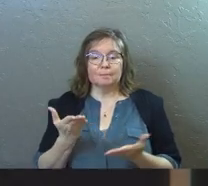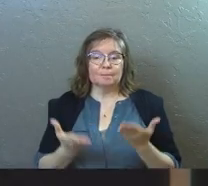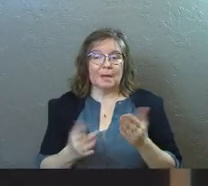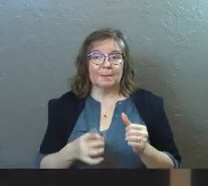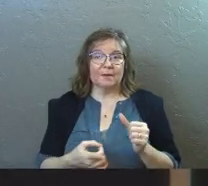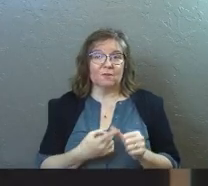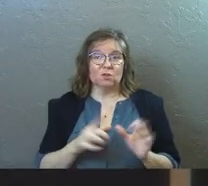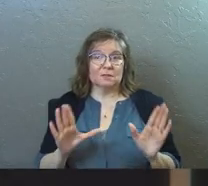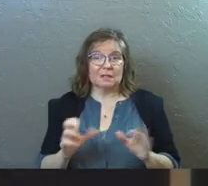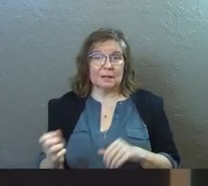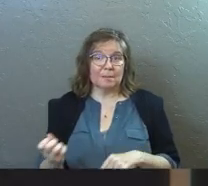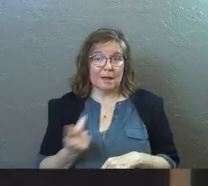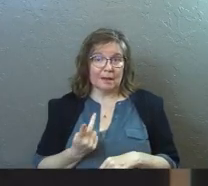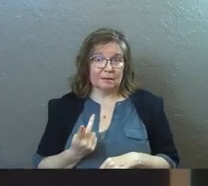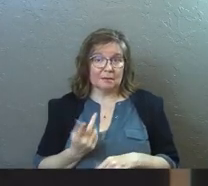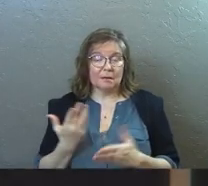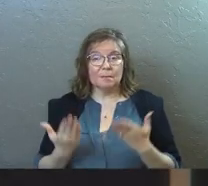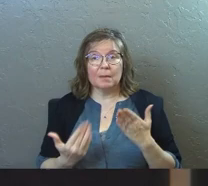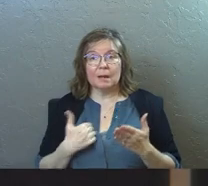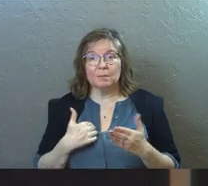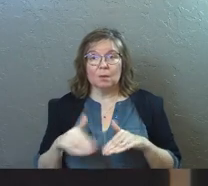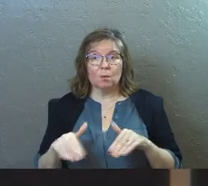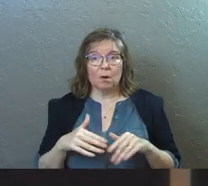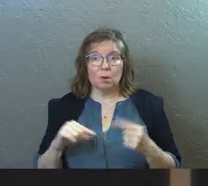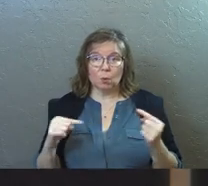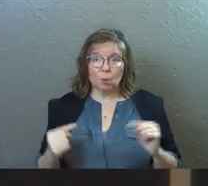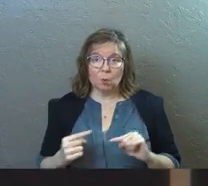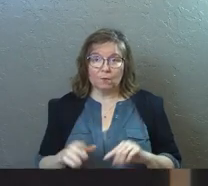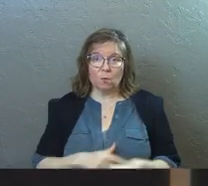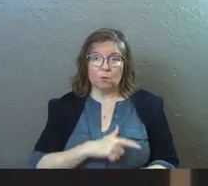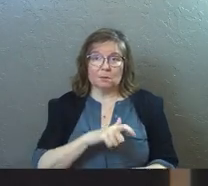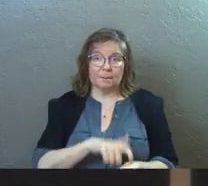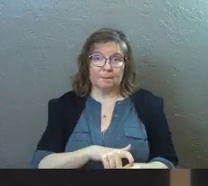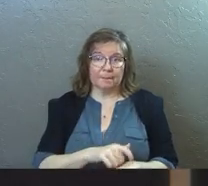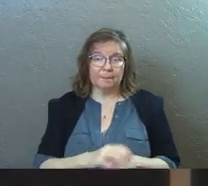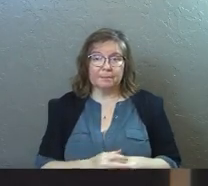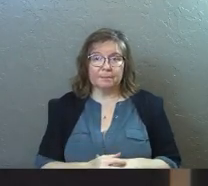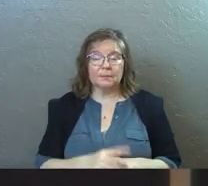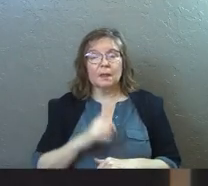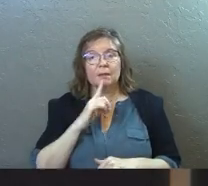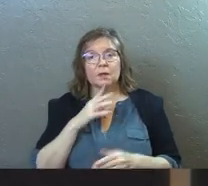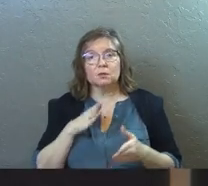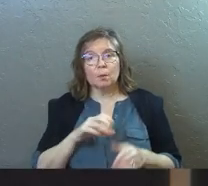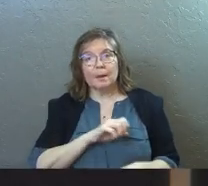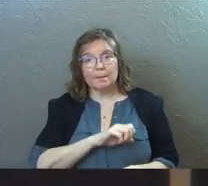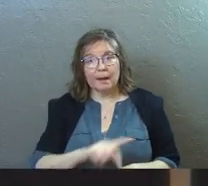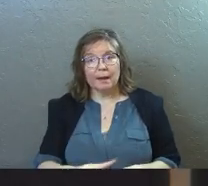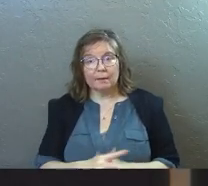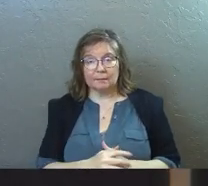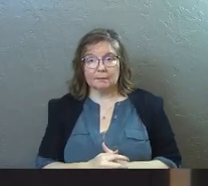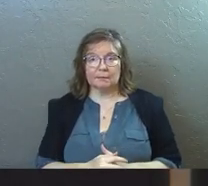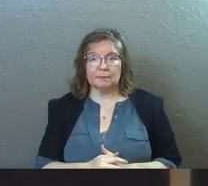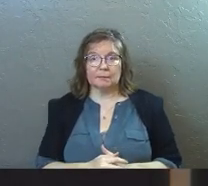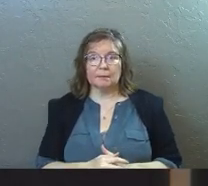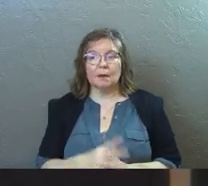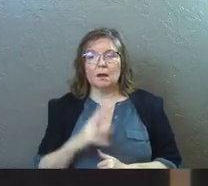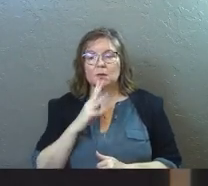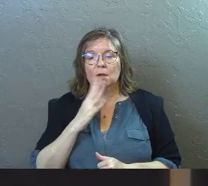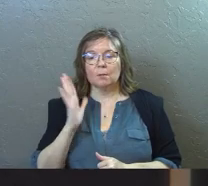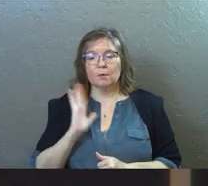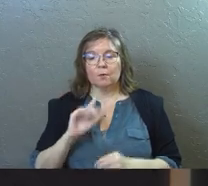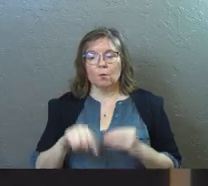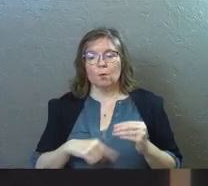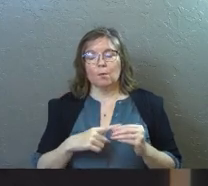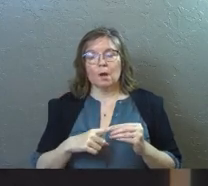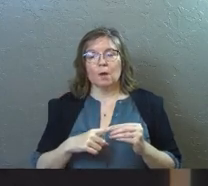Maybe this is your first Sunday back. Maybe you've been walking wounded for a long time. There is a way back. And I talked